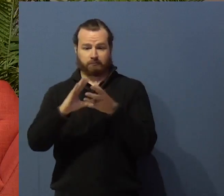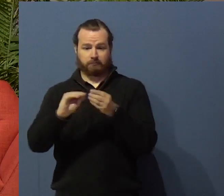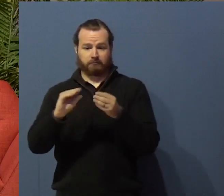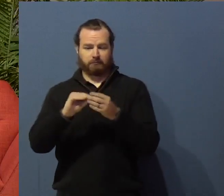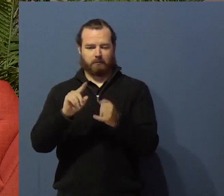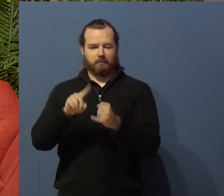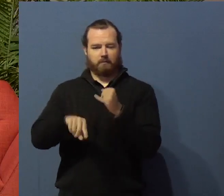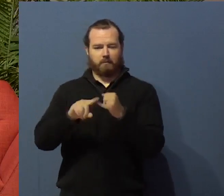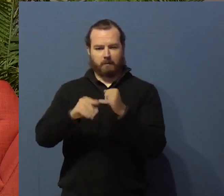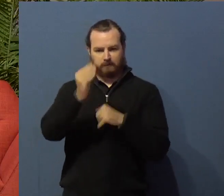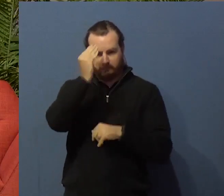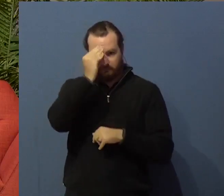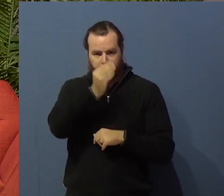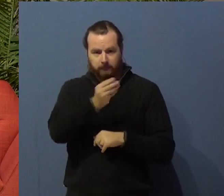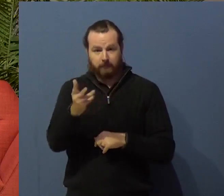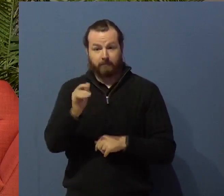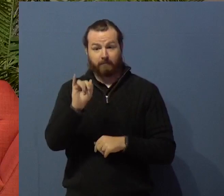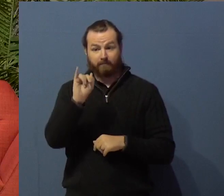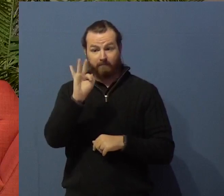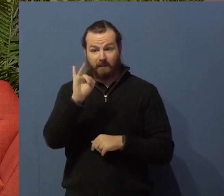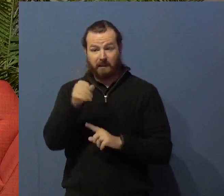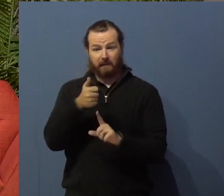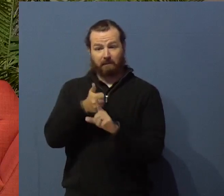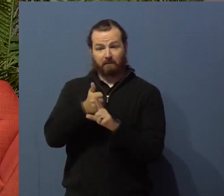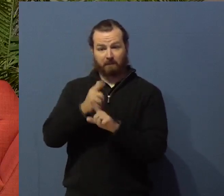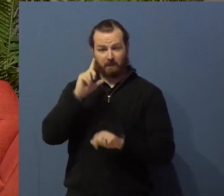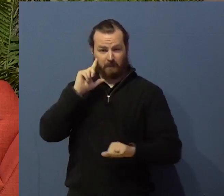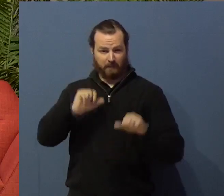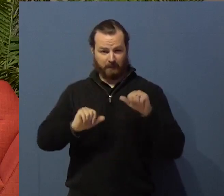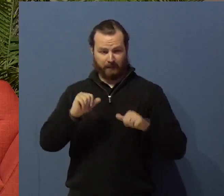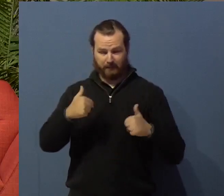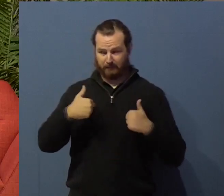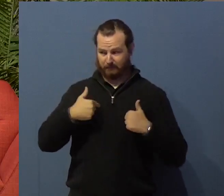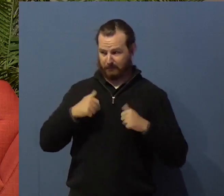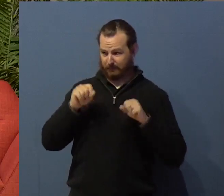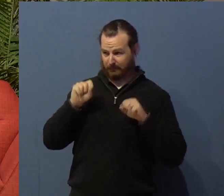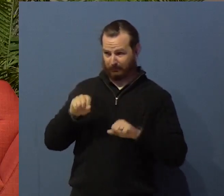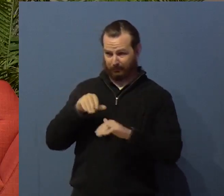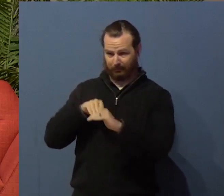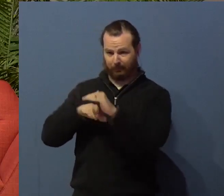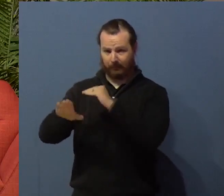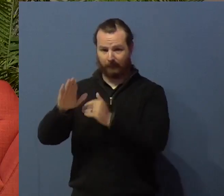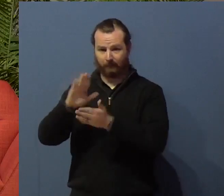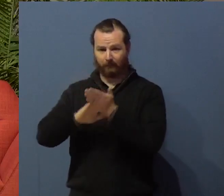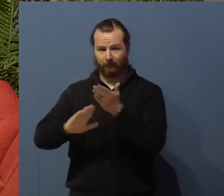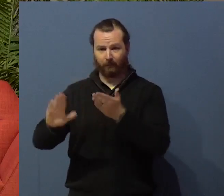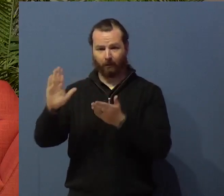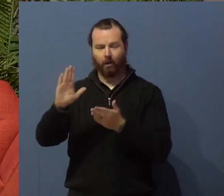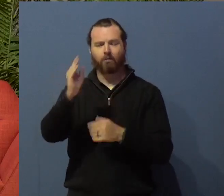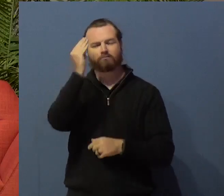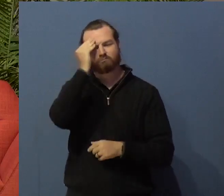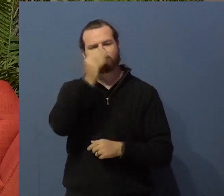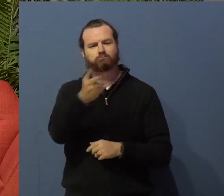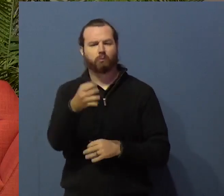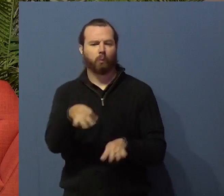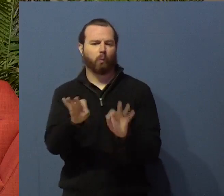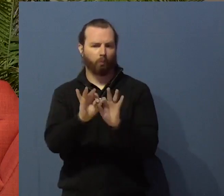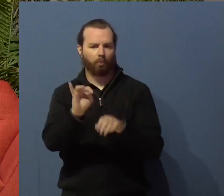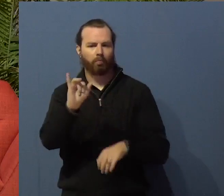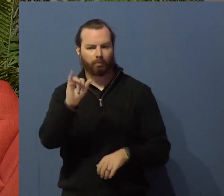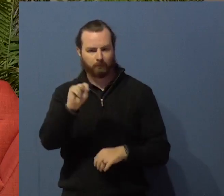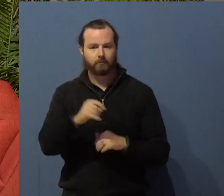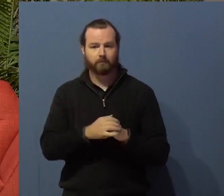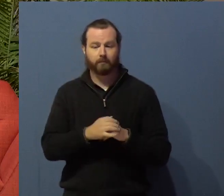it's really, really worth pursuing. If your son or daughter is going to college, if you're a campus pastor, it's challenging